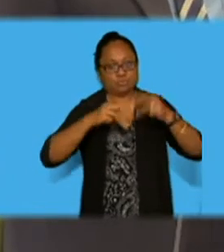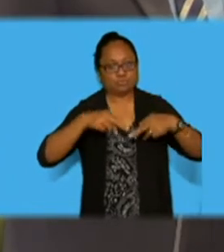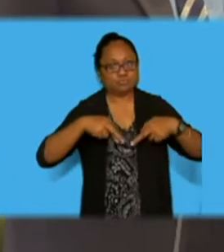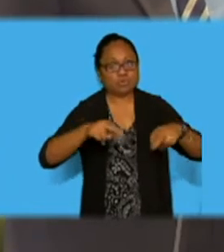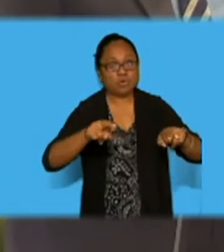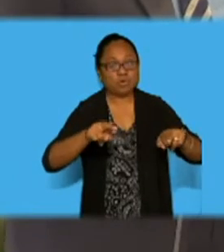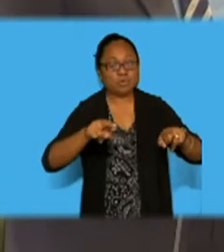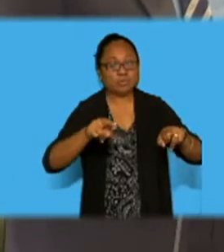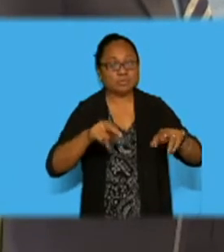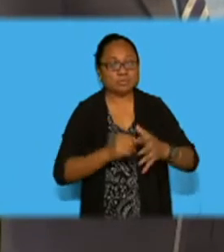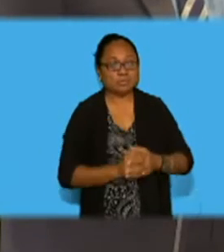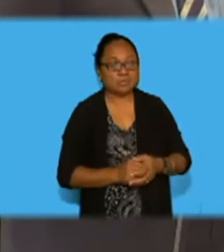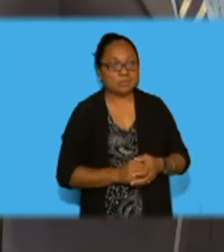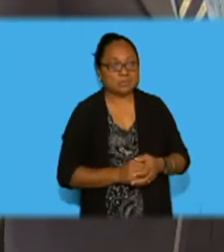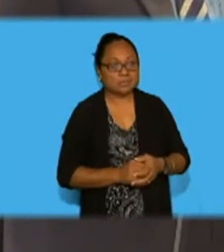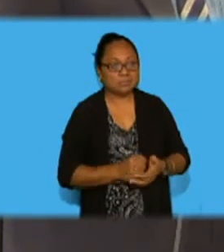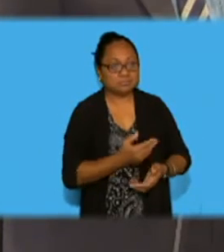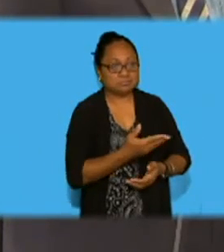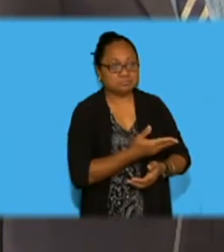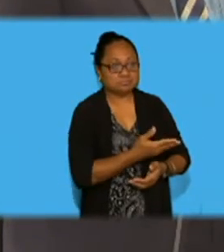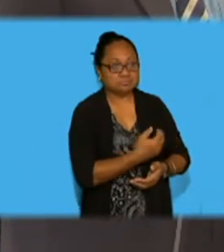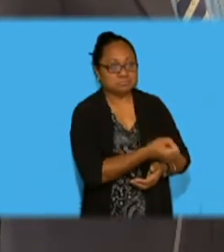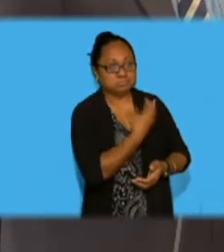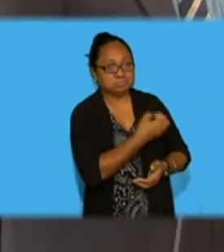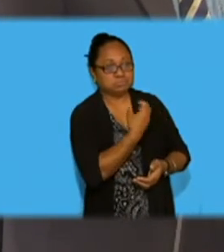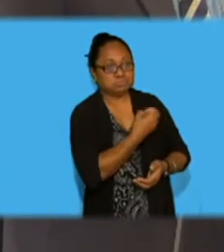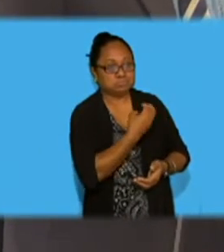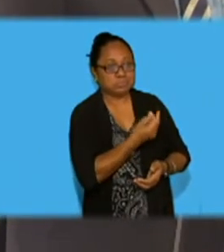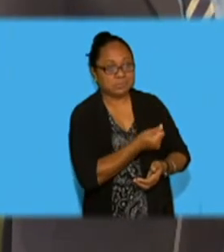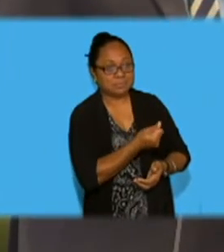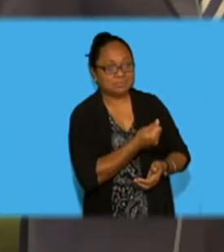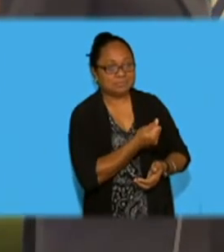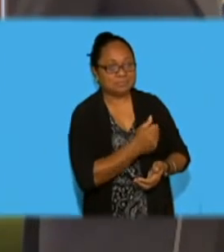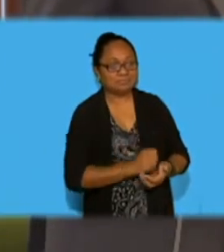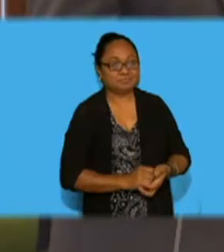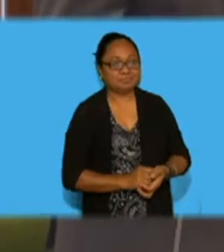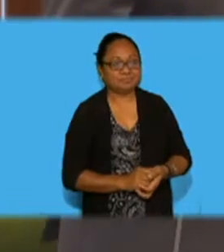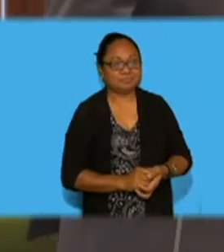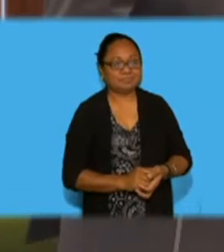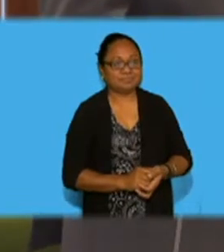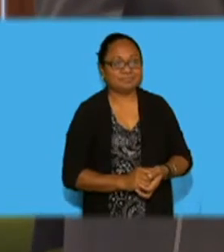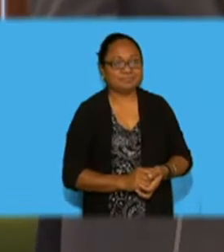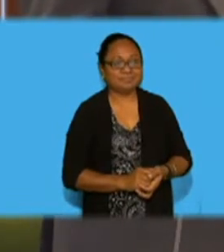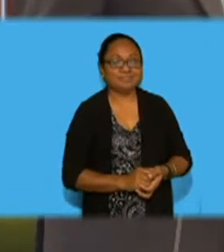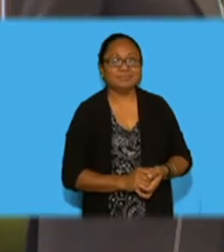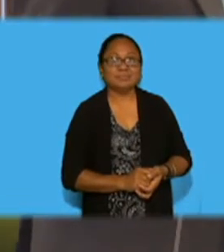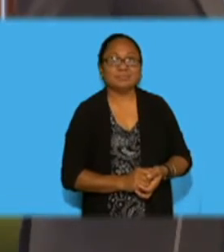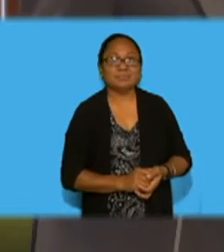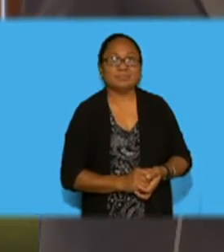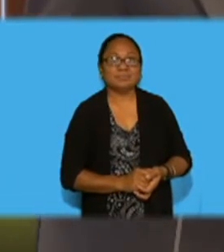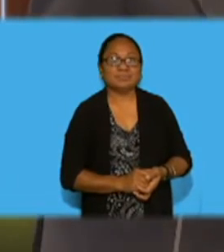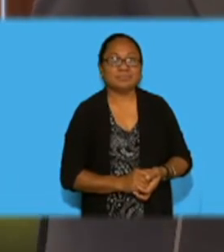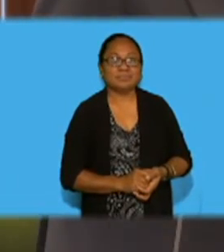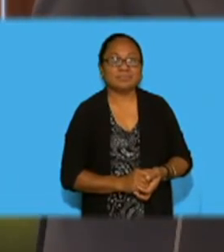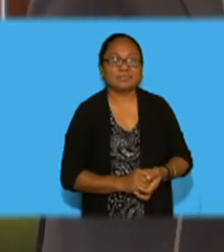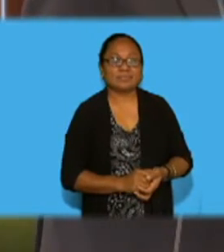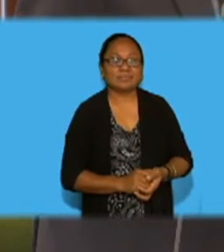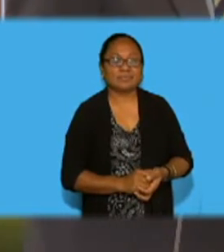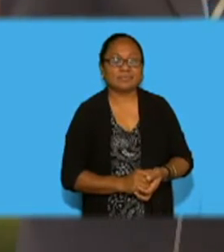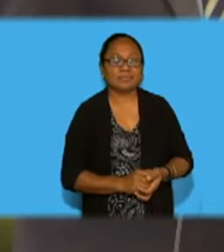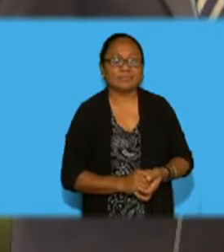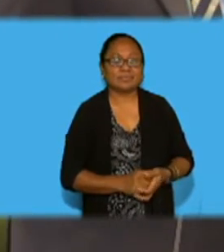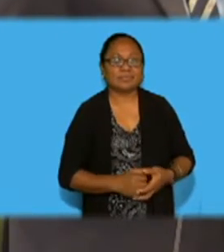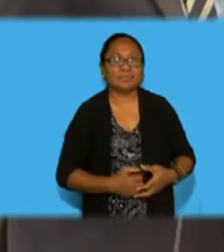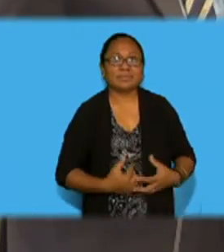this has been due to the relocation